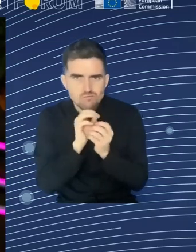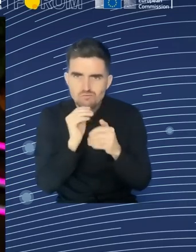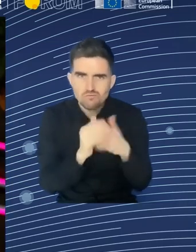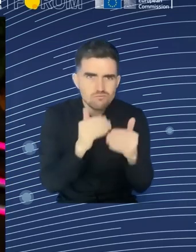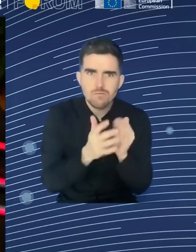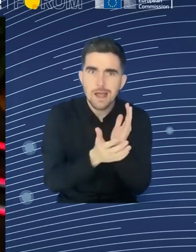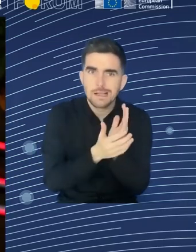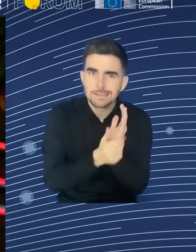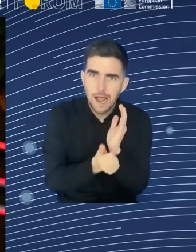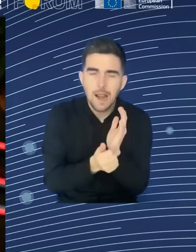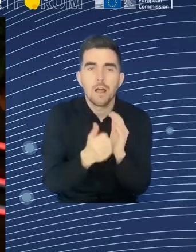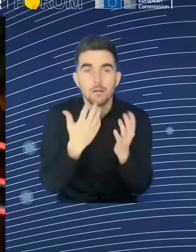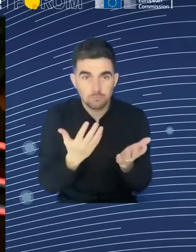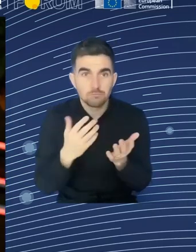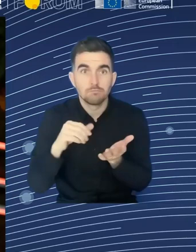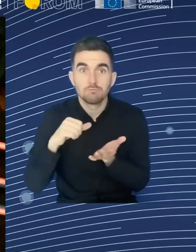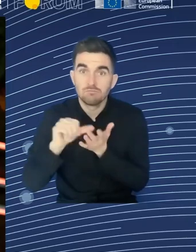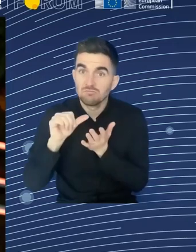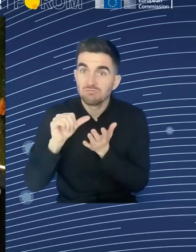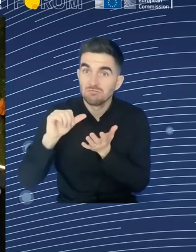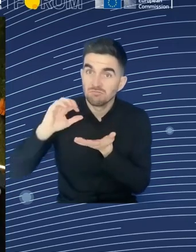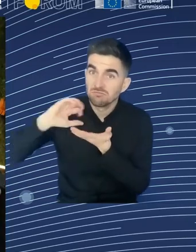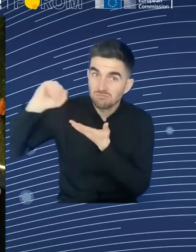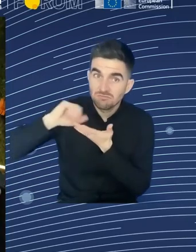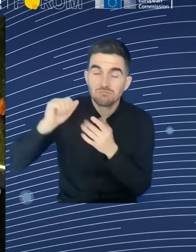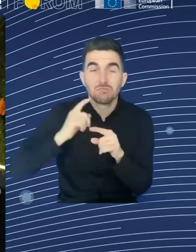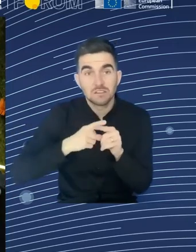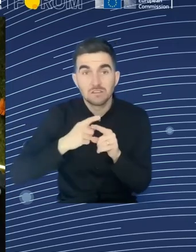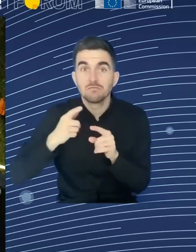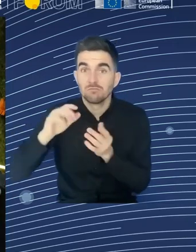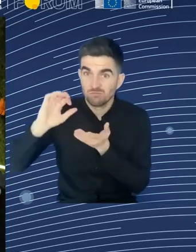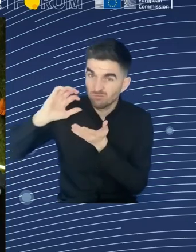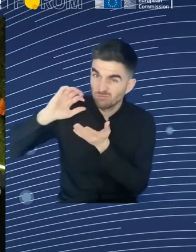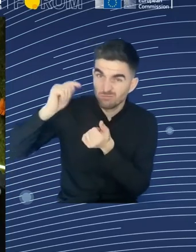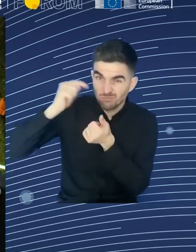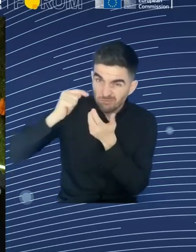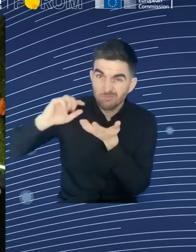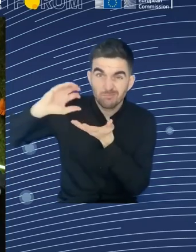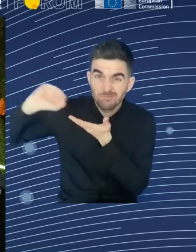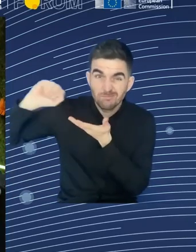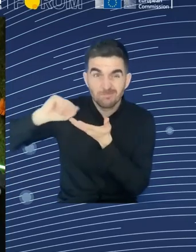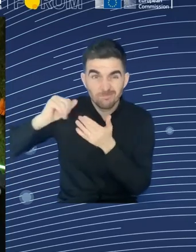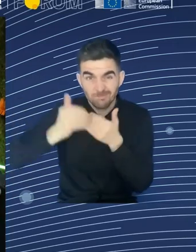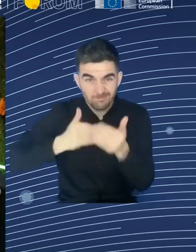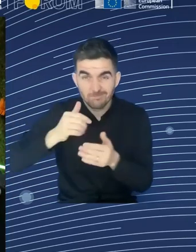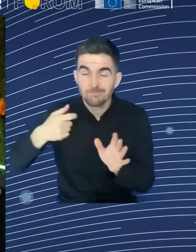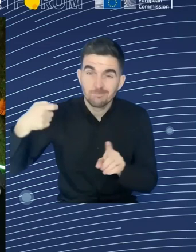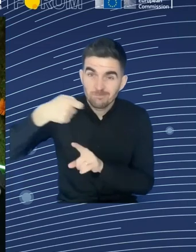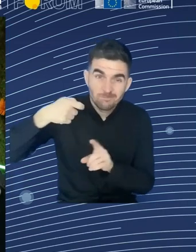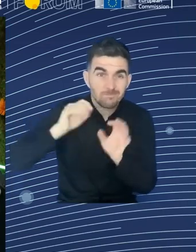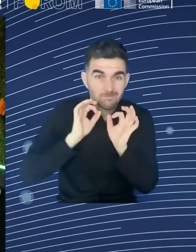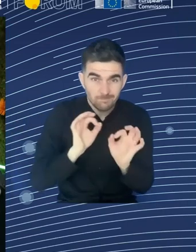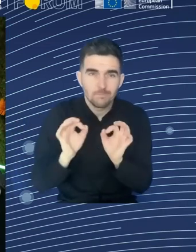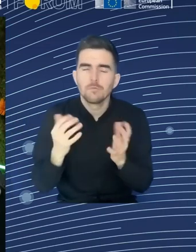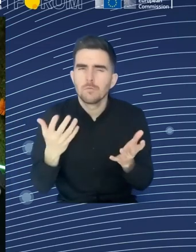then transferred in a form of different kinds of either cash transfers or health care. We need to invest